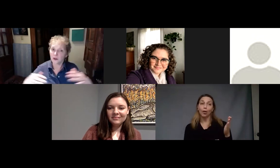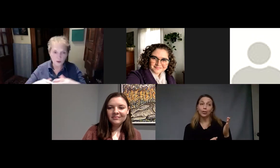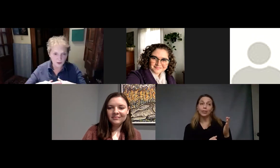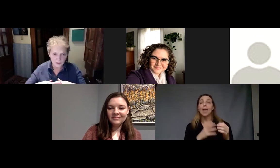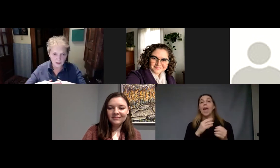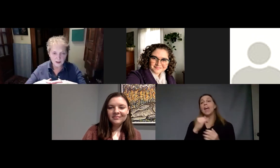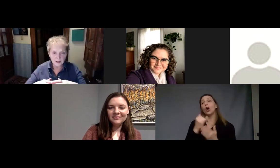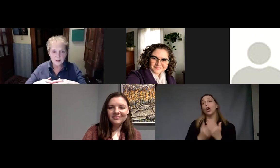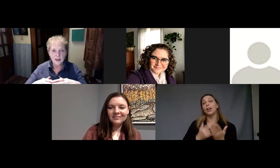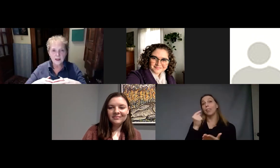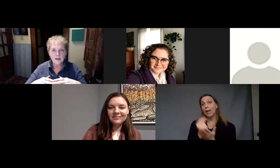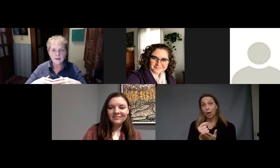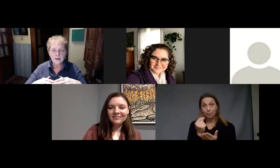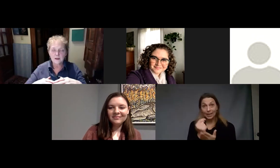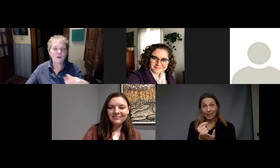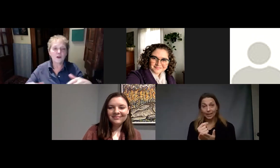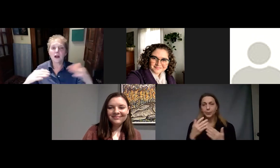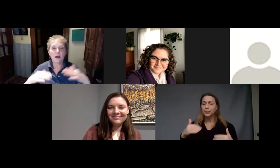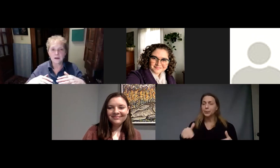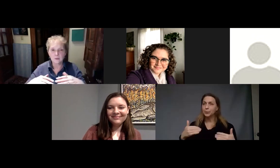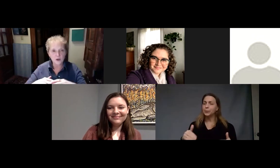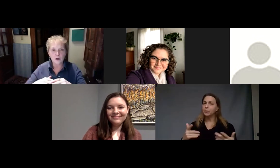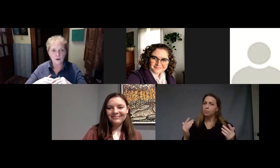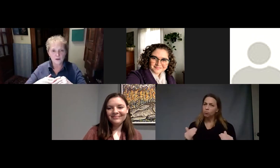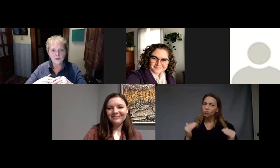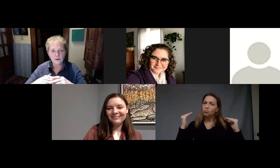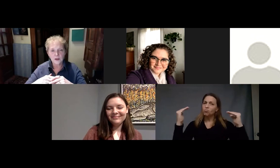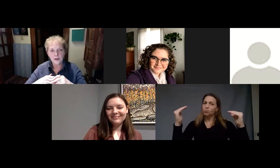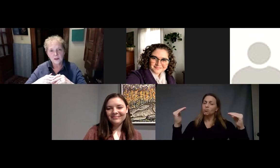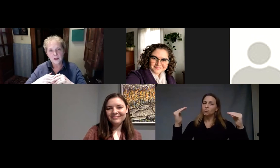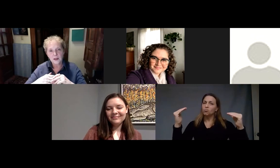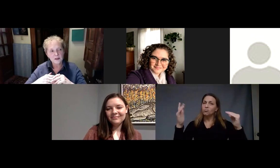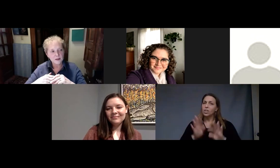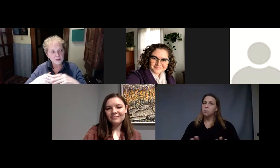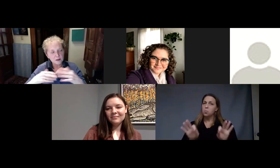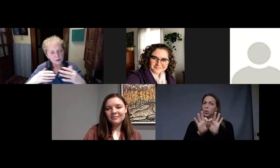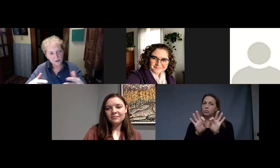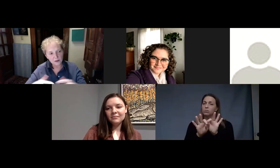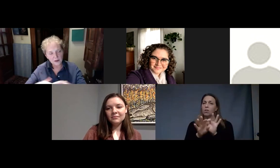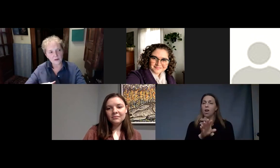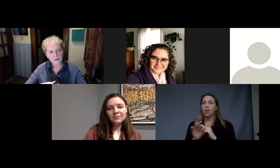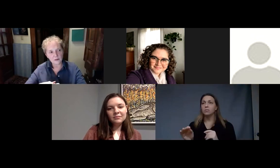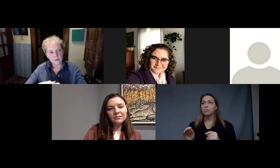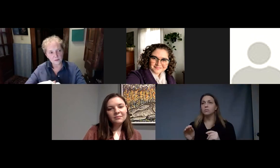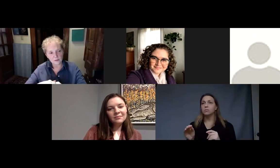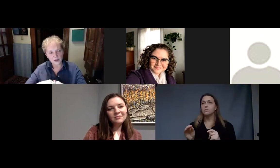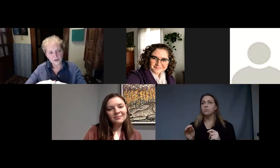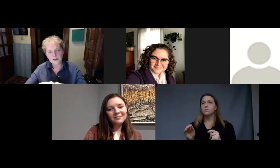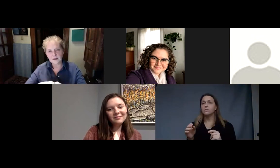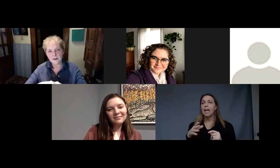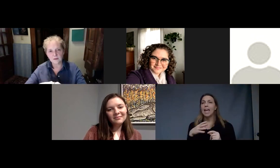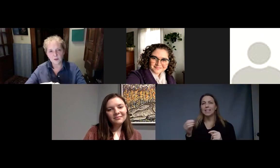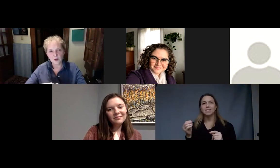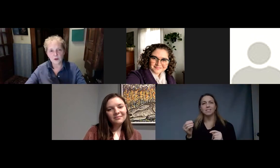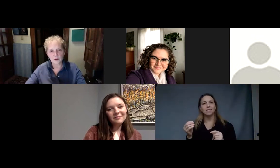therapy as in a very high regard and it does certainly express